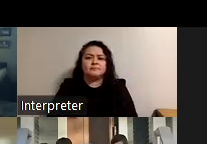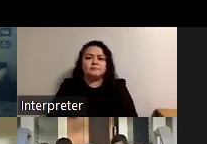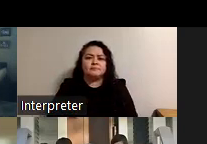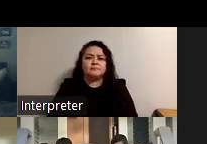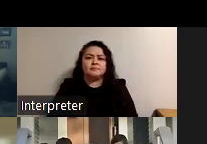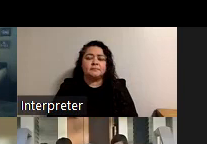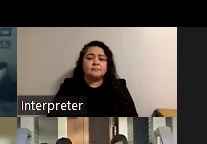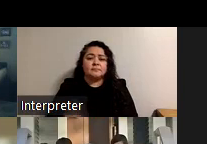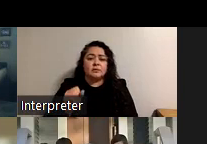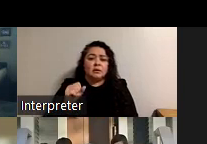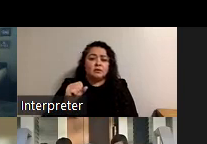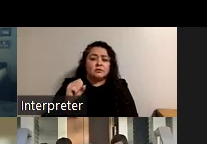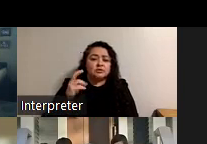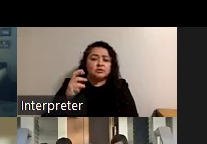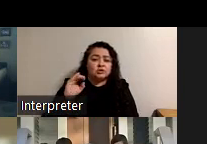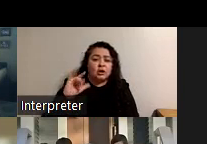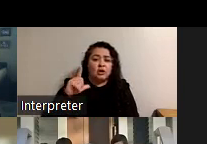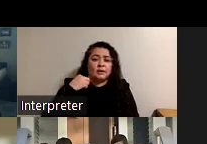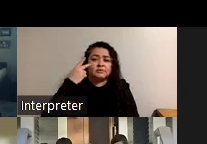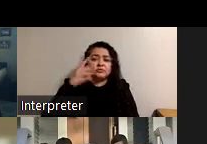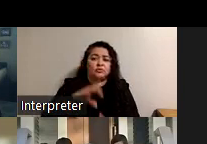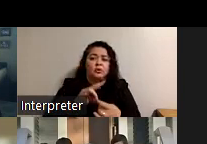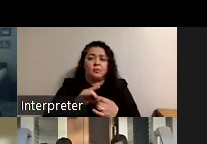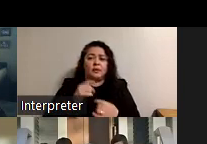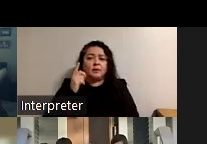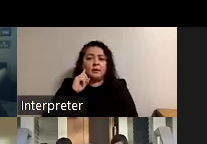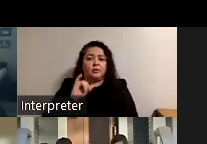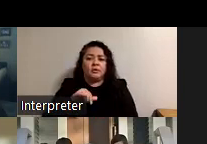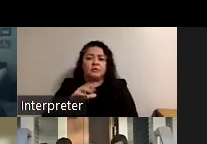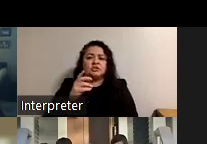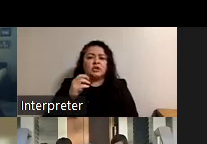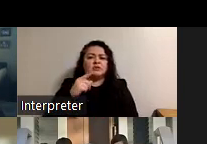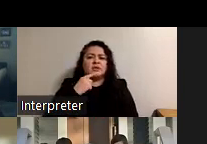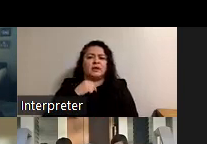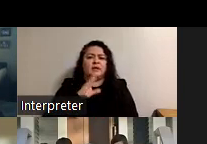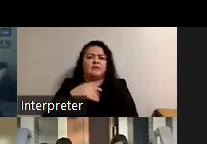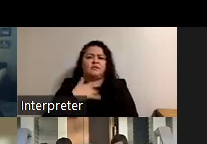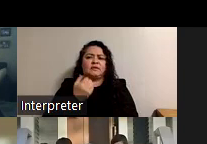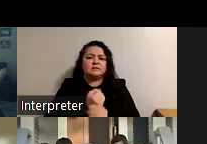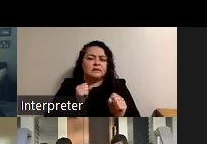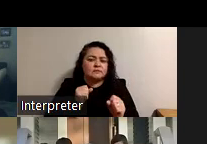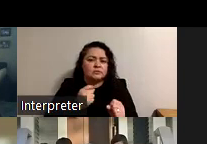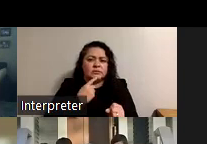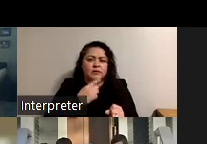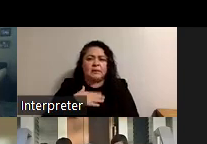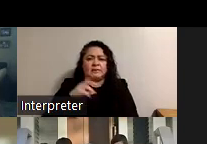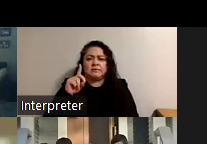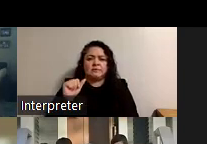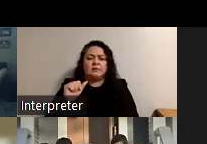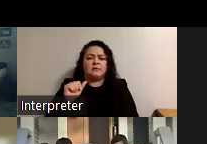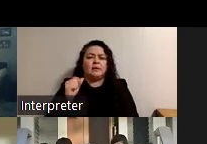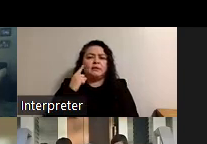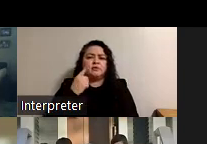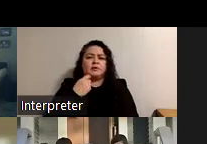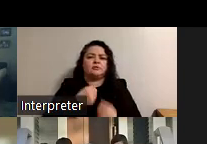yeah okay cheryl i see your comment and i i hear that i cheryl says i've never felt safe to say my disability i think you're saying to